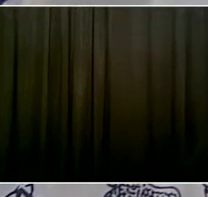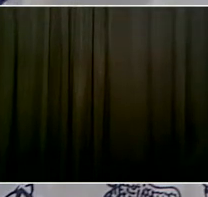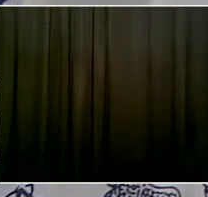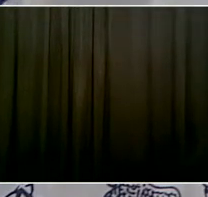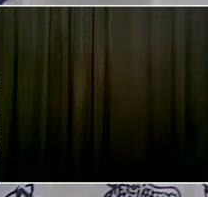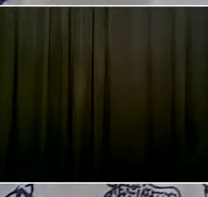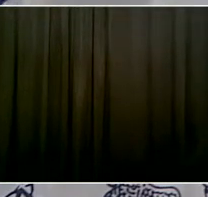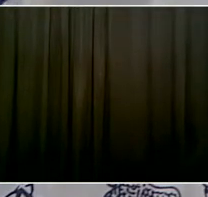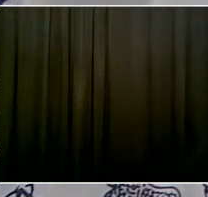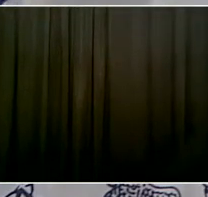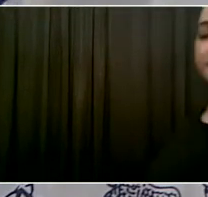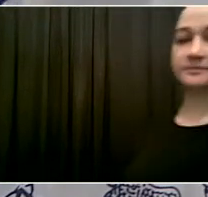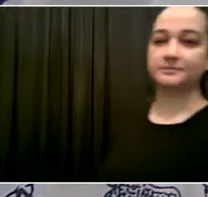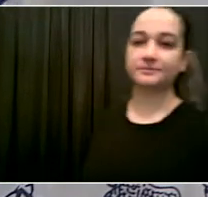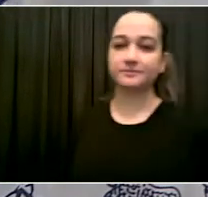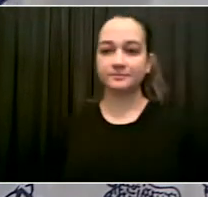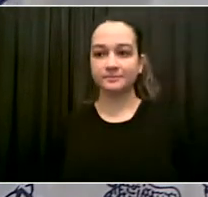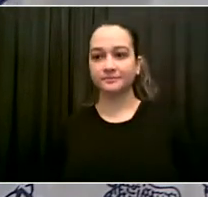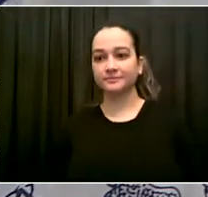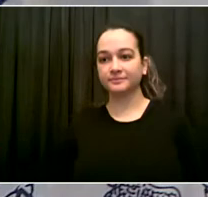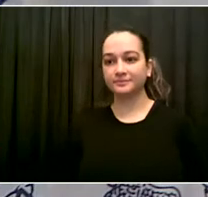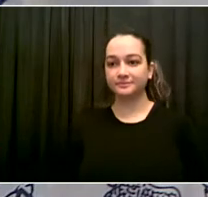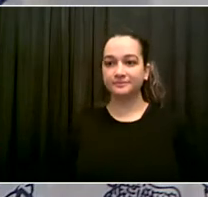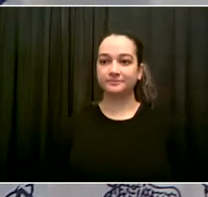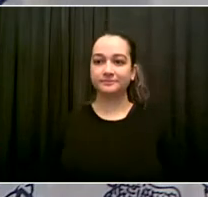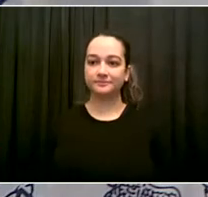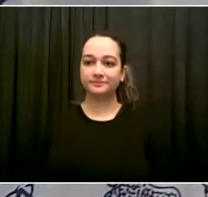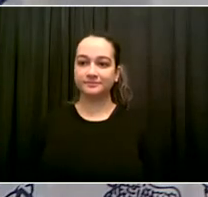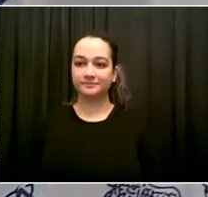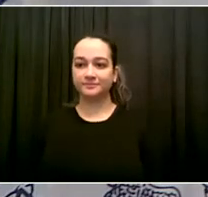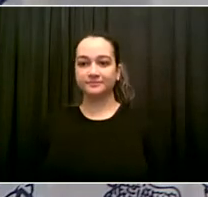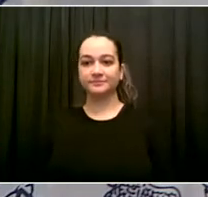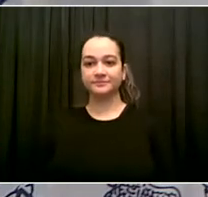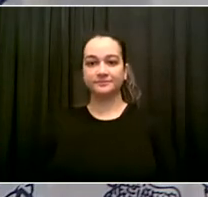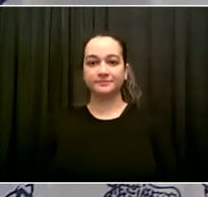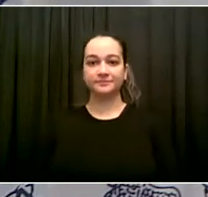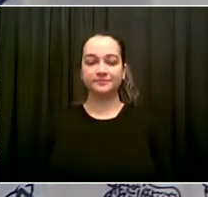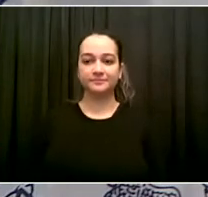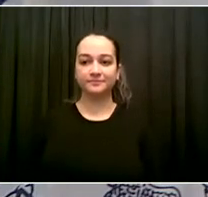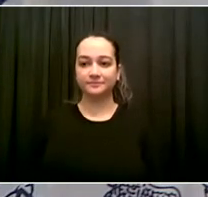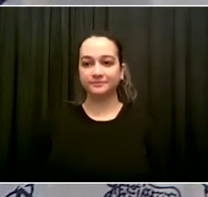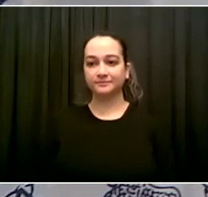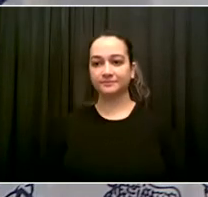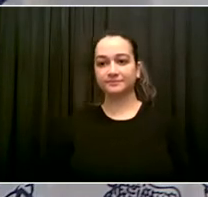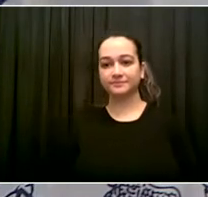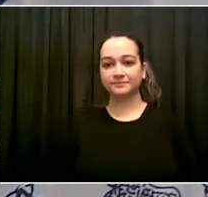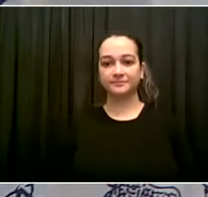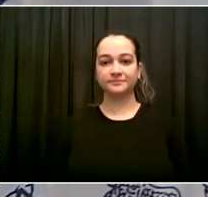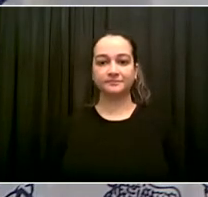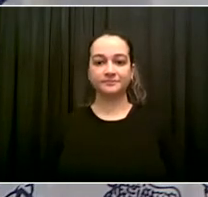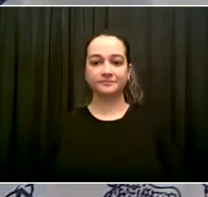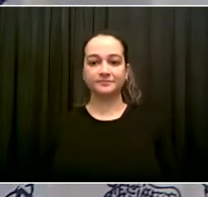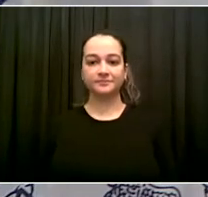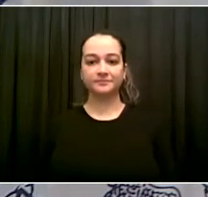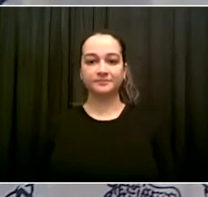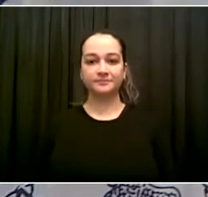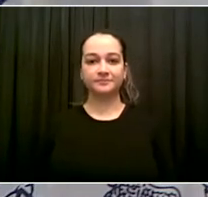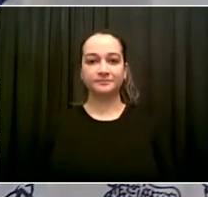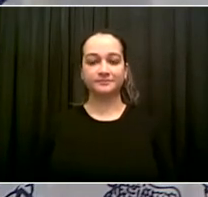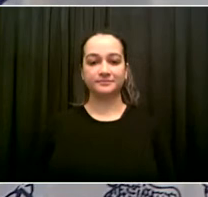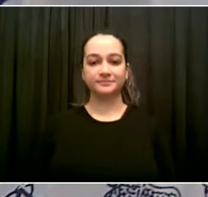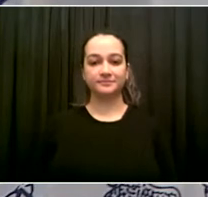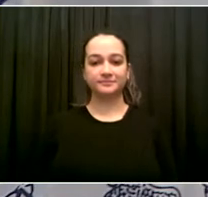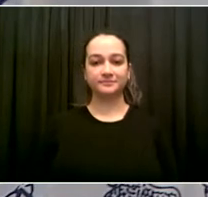importante para la seguridad de mis seres queridos. Todos los neoyorquinos,